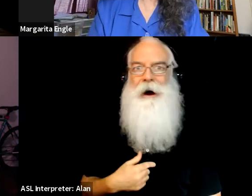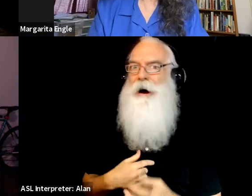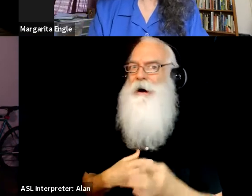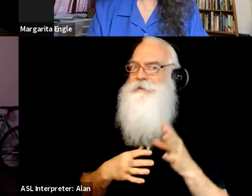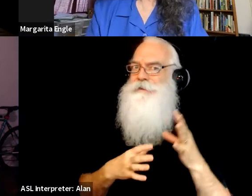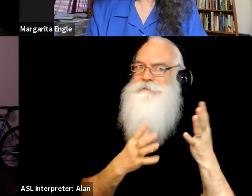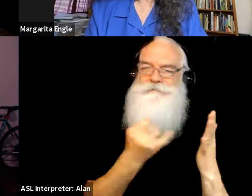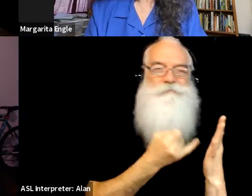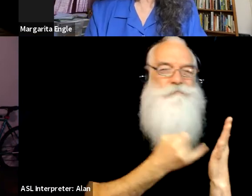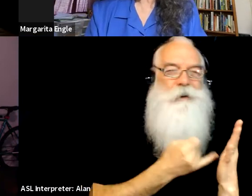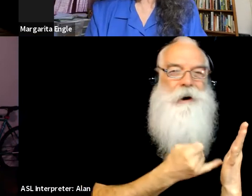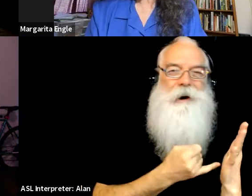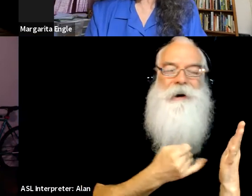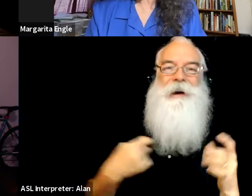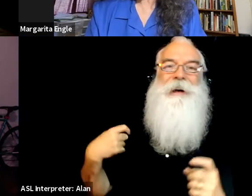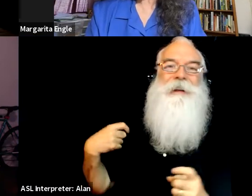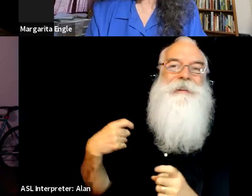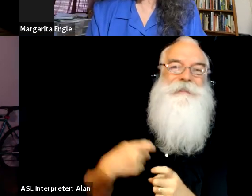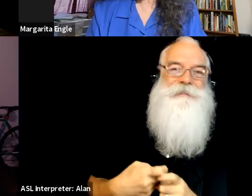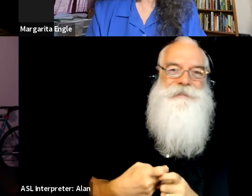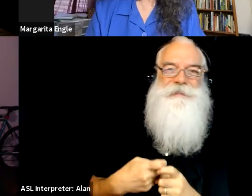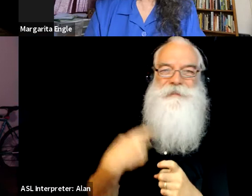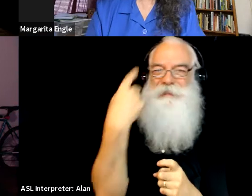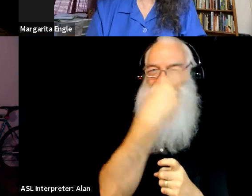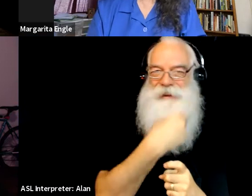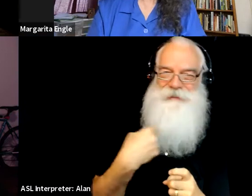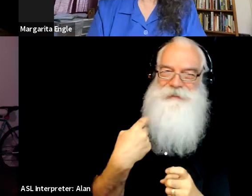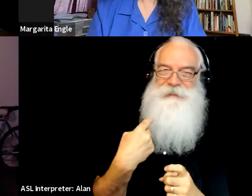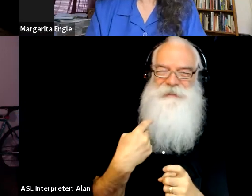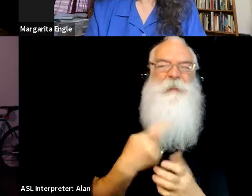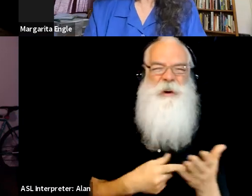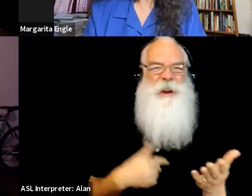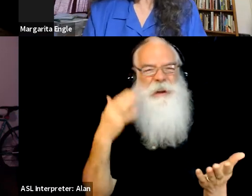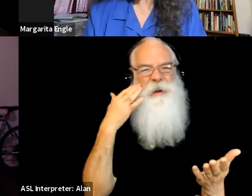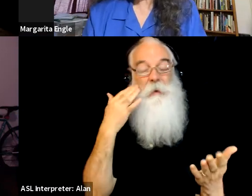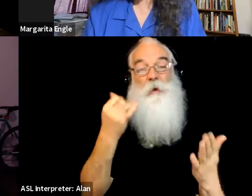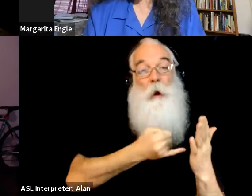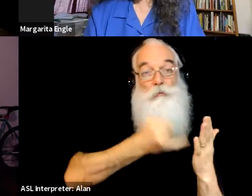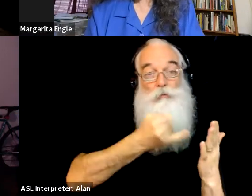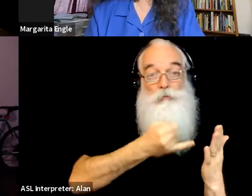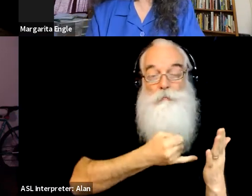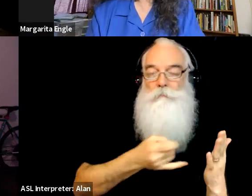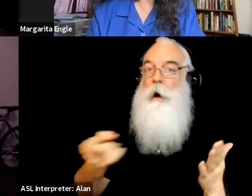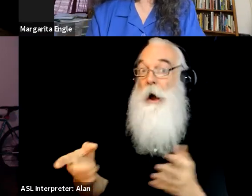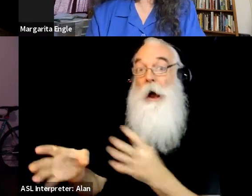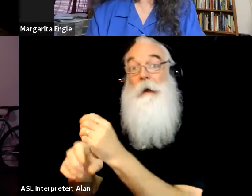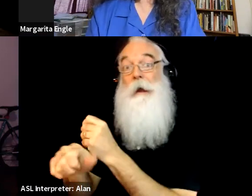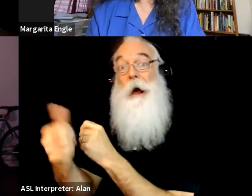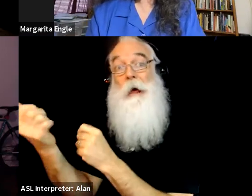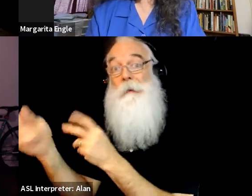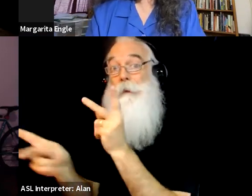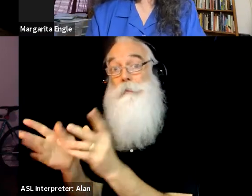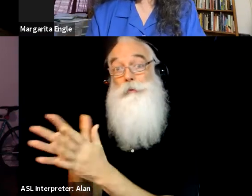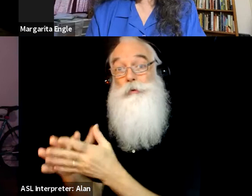drawing what I knew in a way. And so when I started illustrating, I got other people's stories and I just couldn't